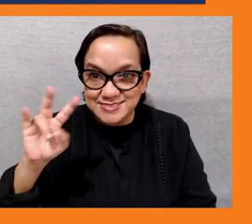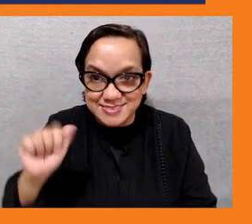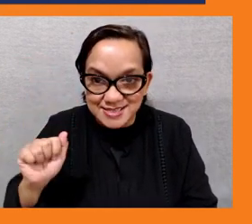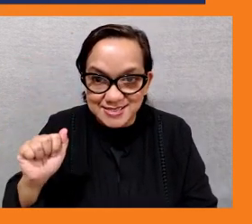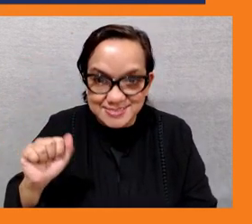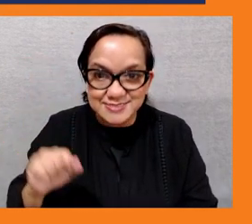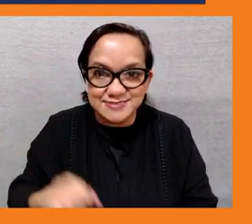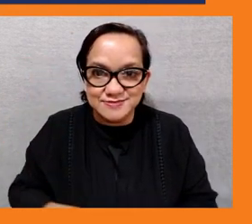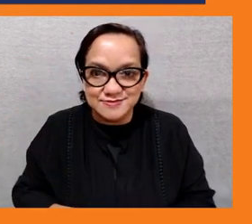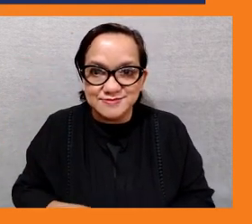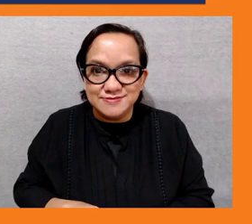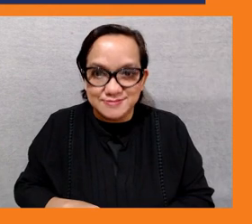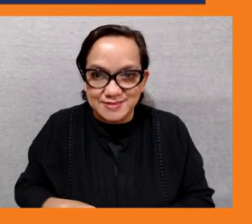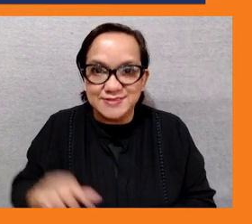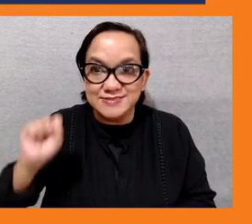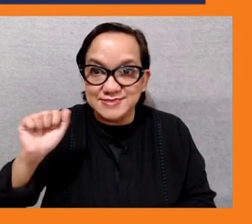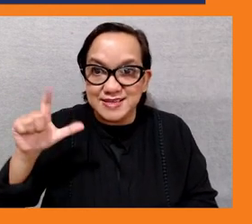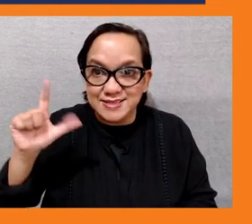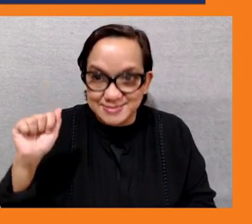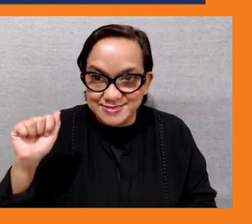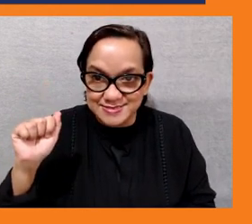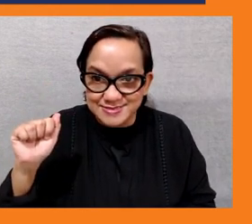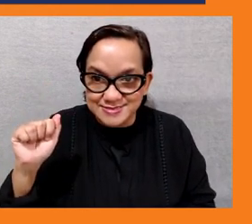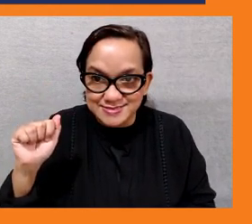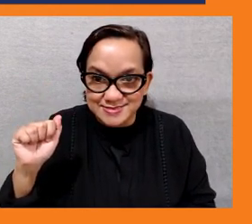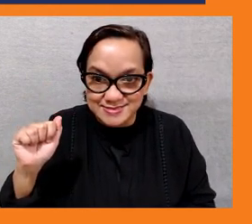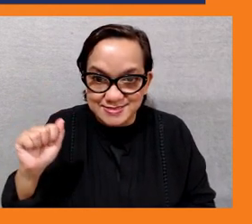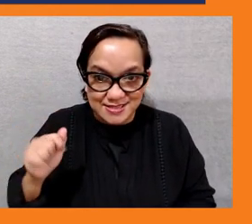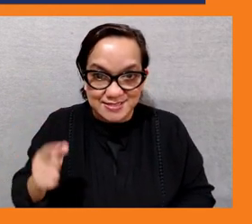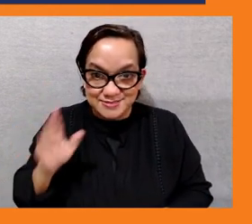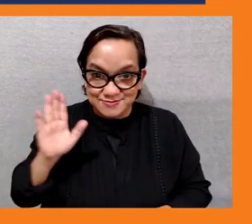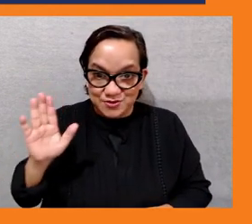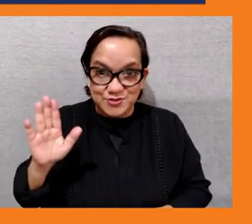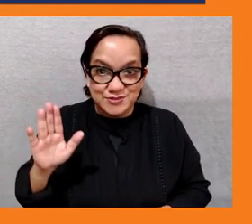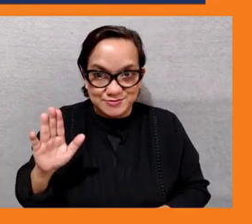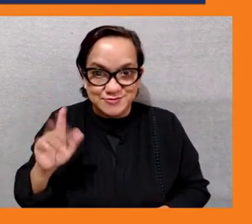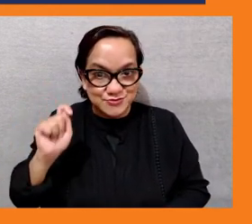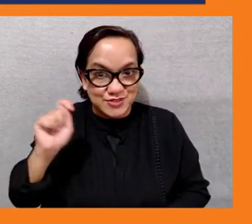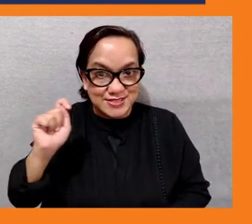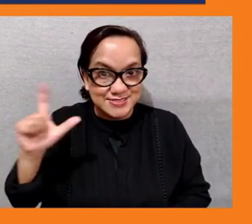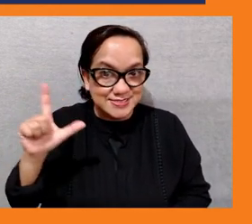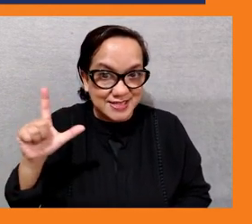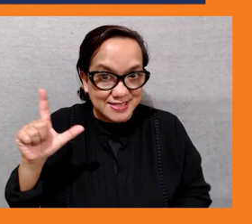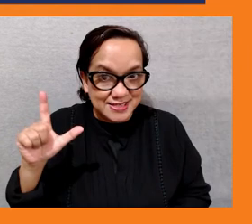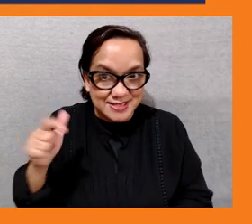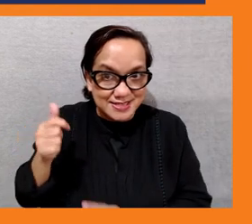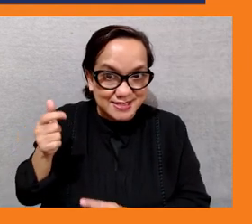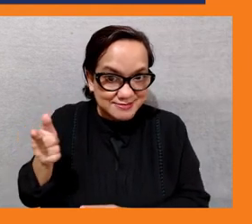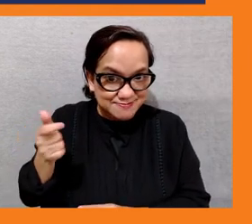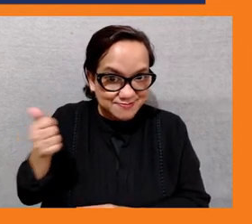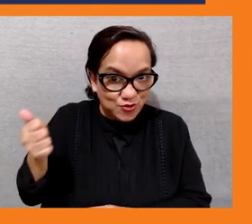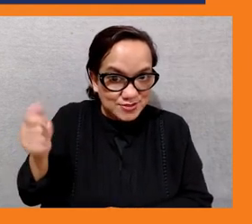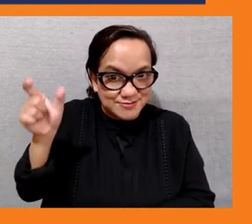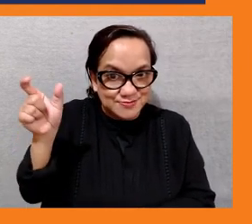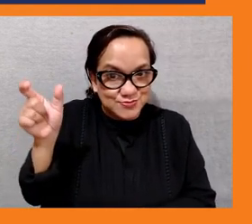plan international timor-less she holds a bachelor's in environmental engineering and has a published paper for the journal